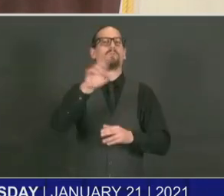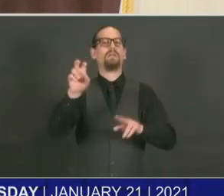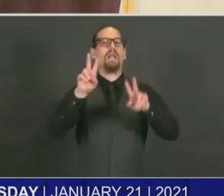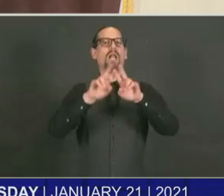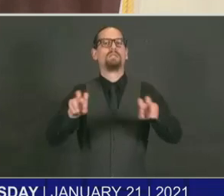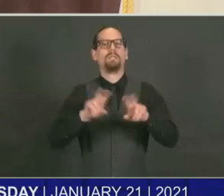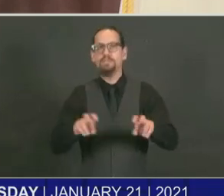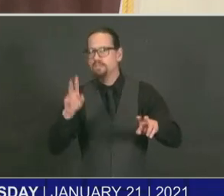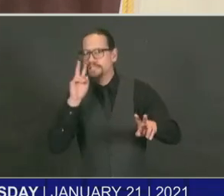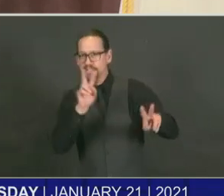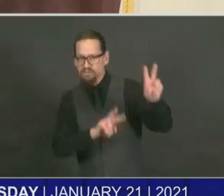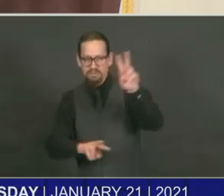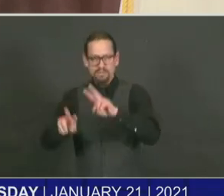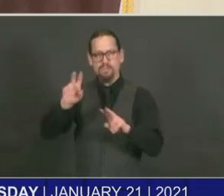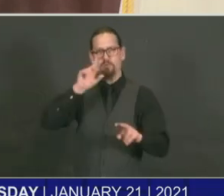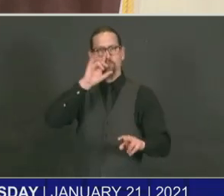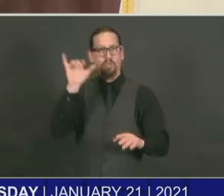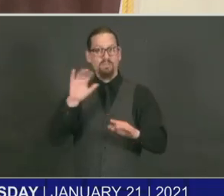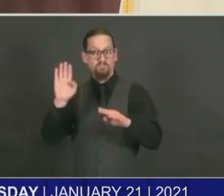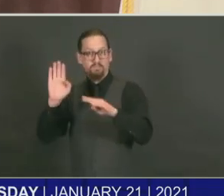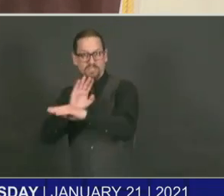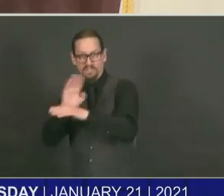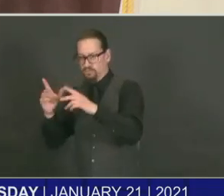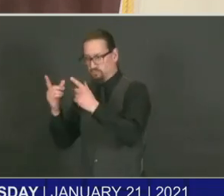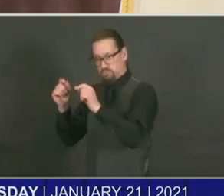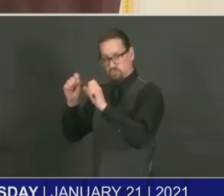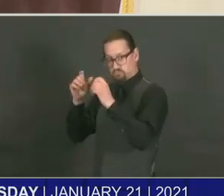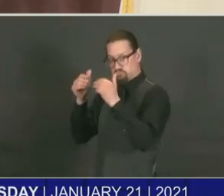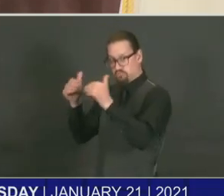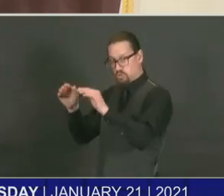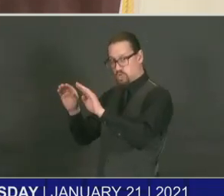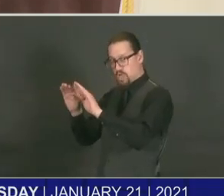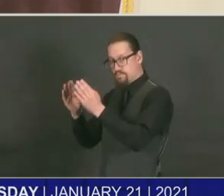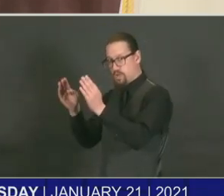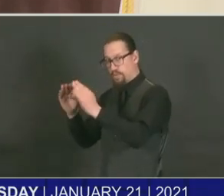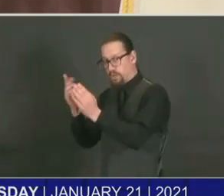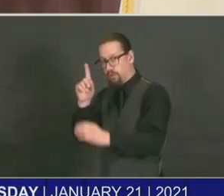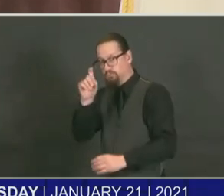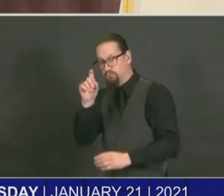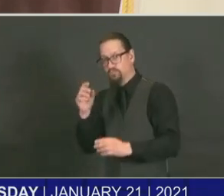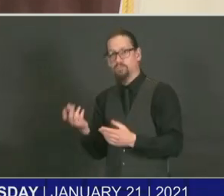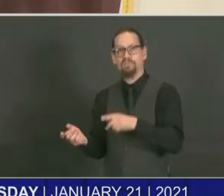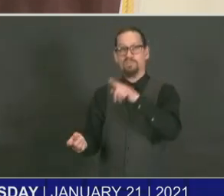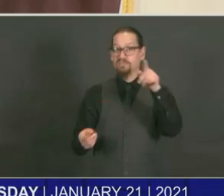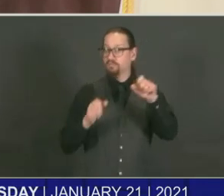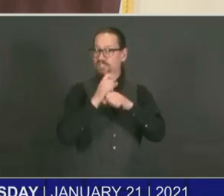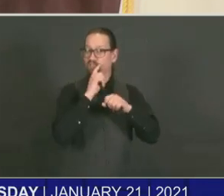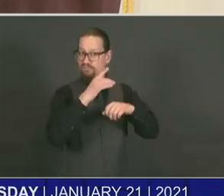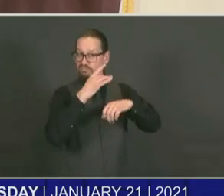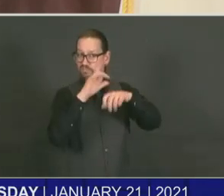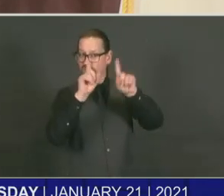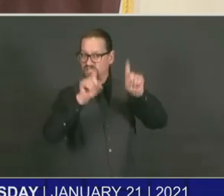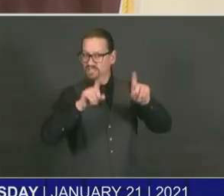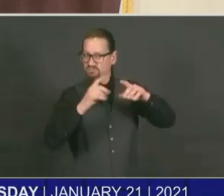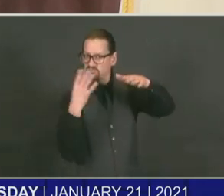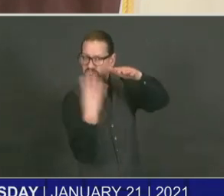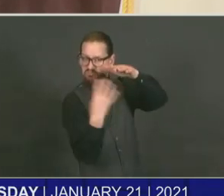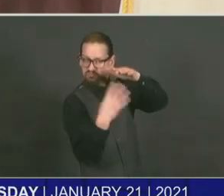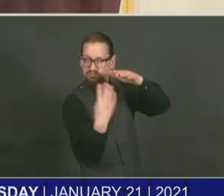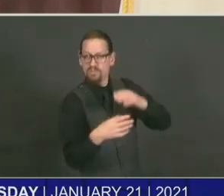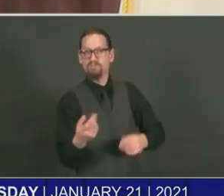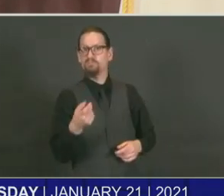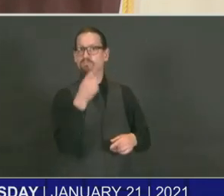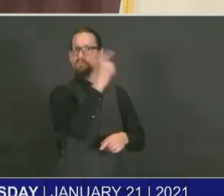with the expanded testing and improved systems that we're continually working on to move forward. Director, do you expect